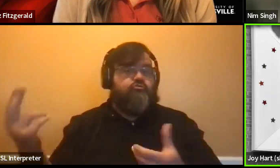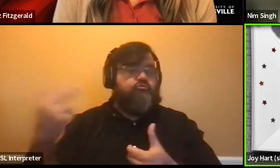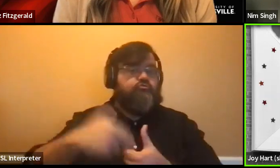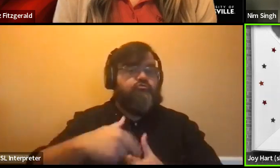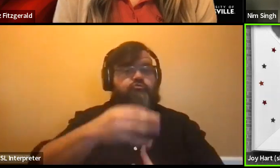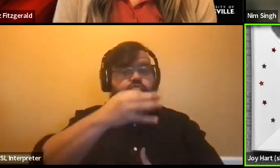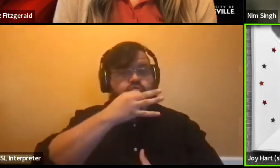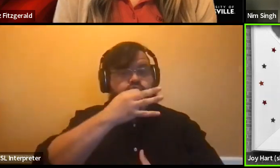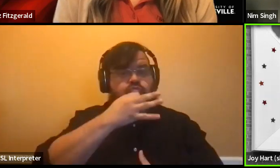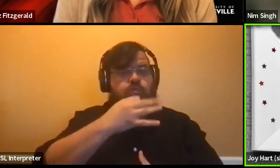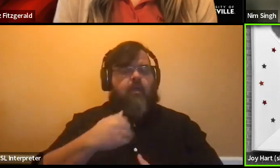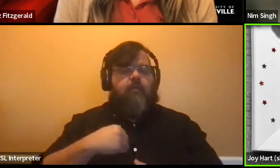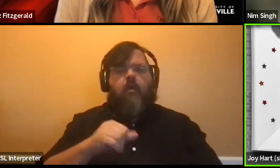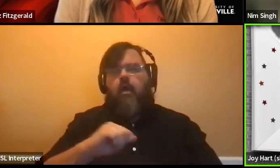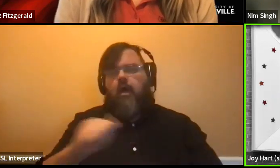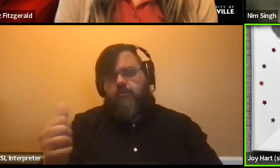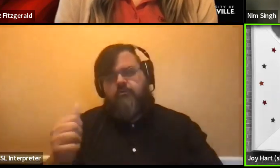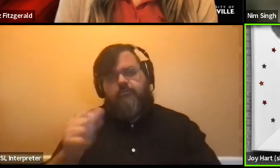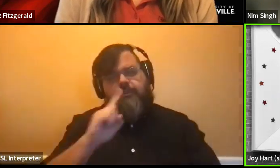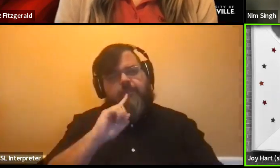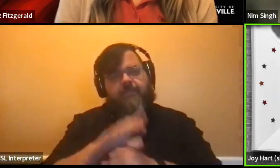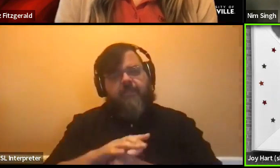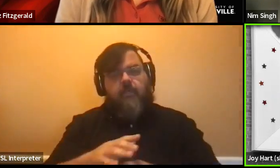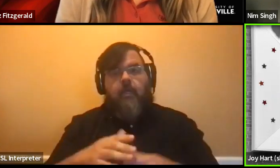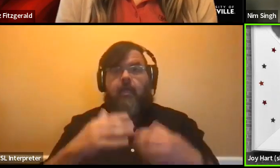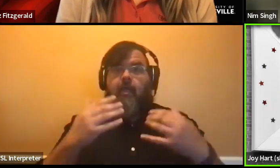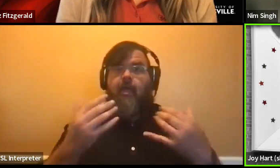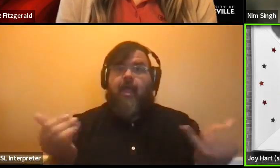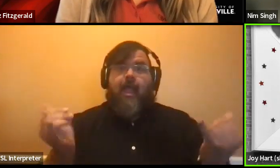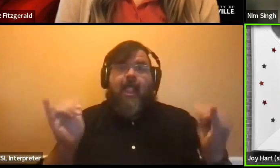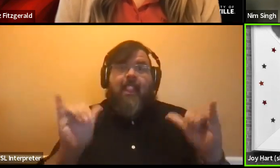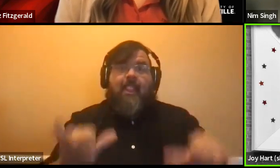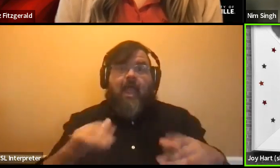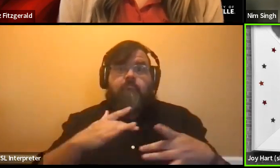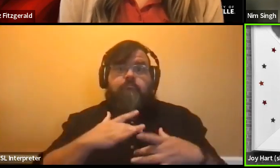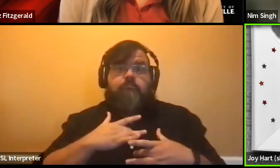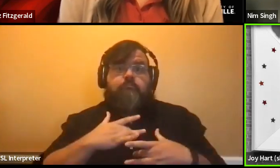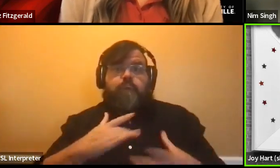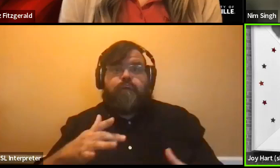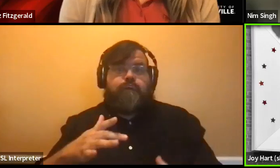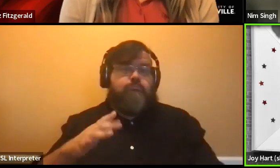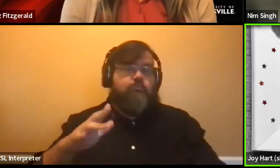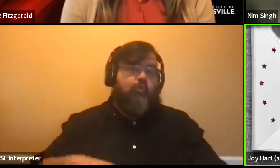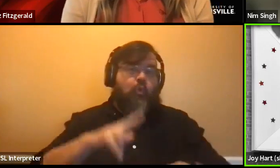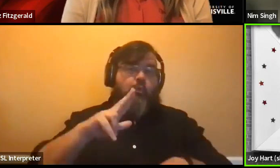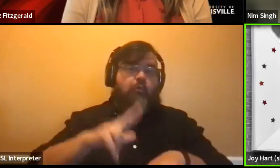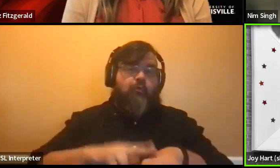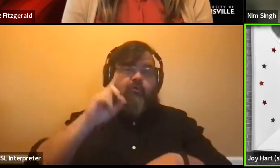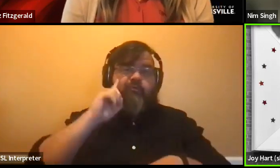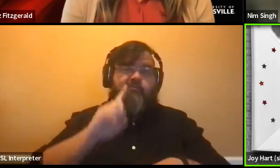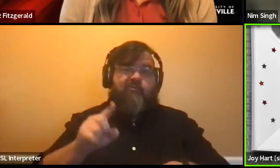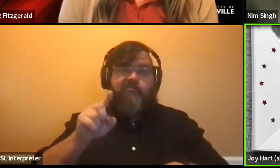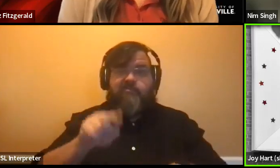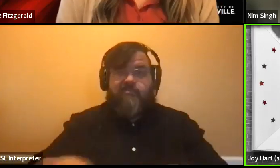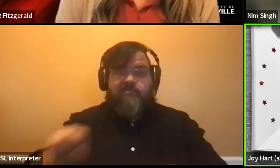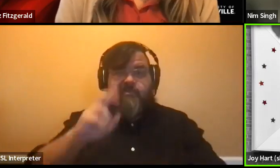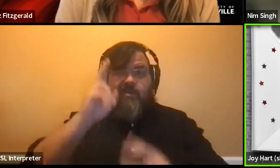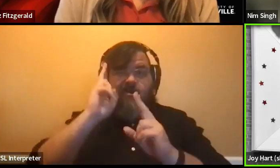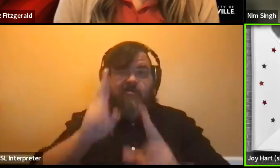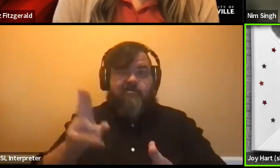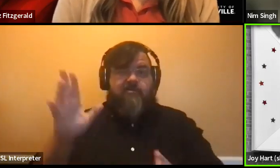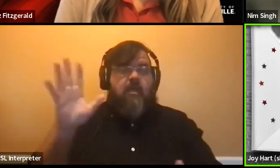commitment, which is very normal for honor students to be engaged in multiple activities. So she was